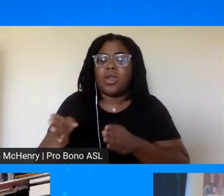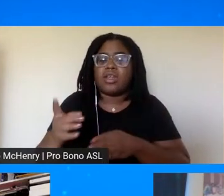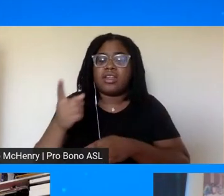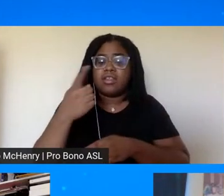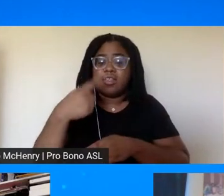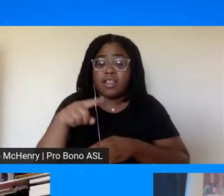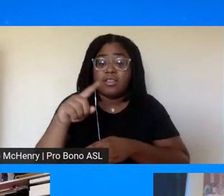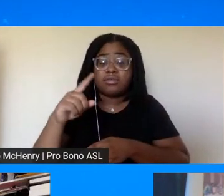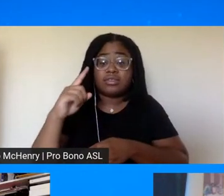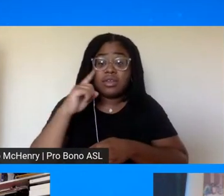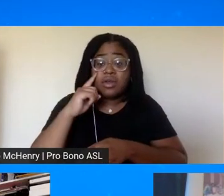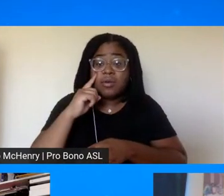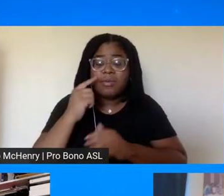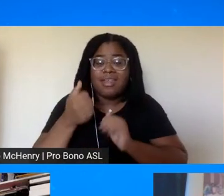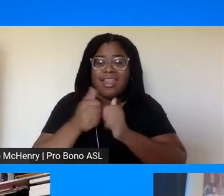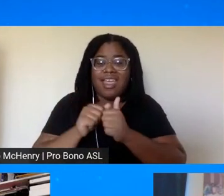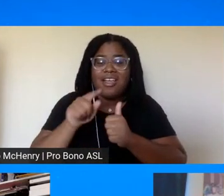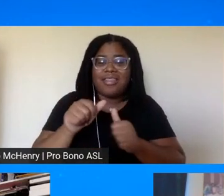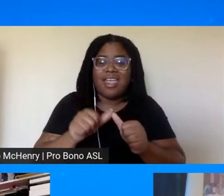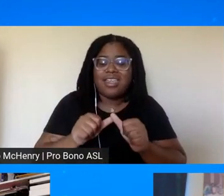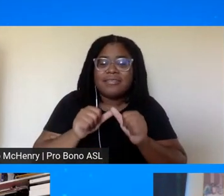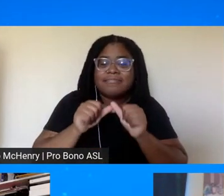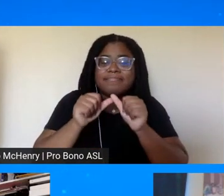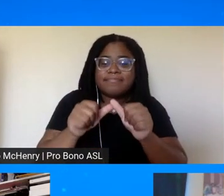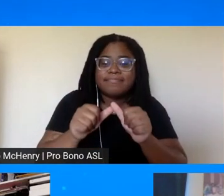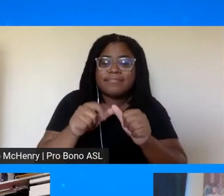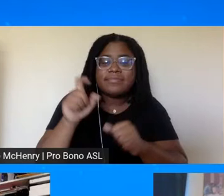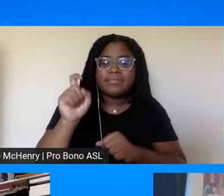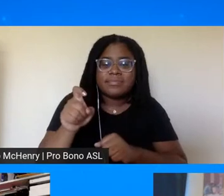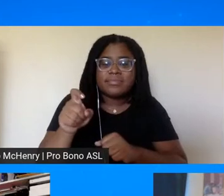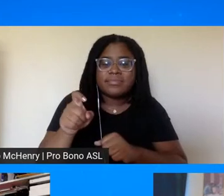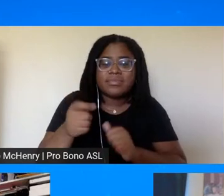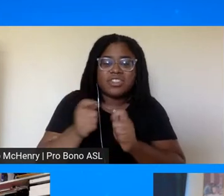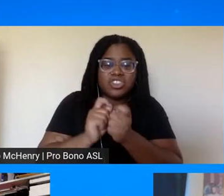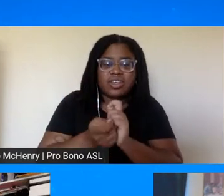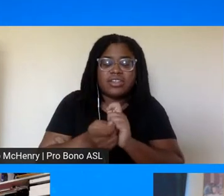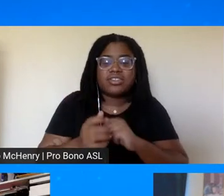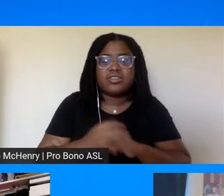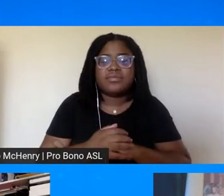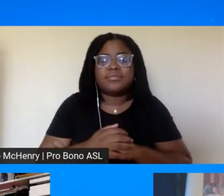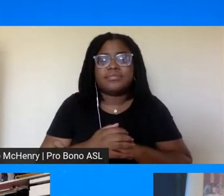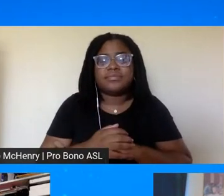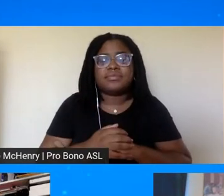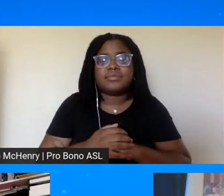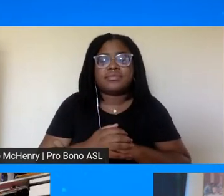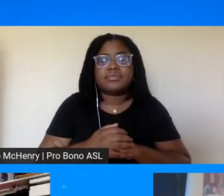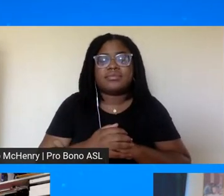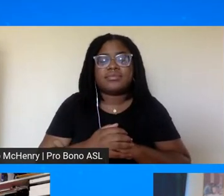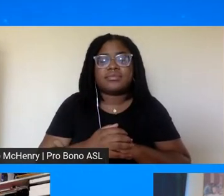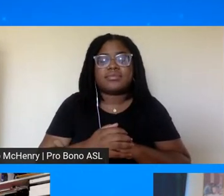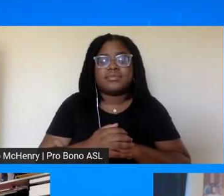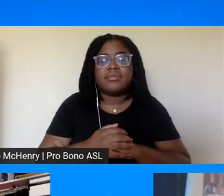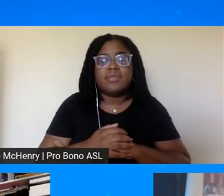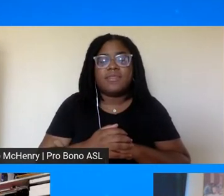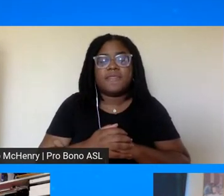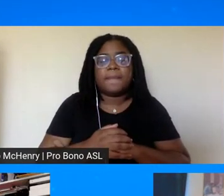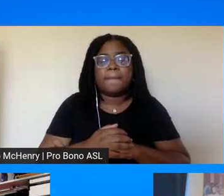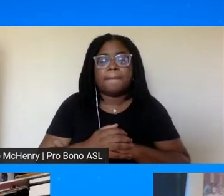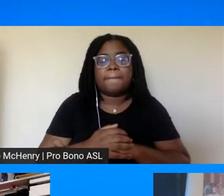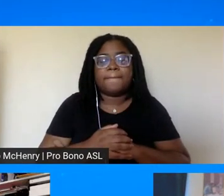practically execute and achieve change. Thank you so much. Wow.